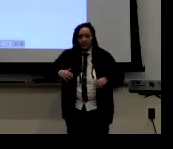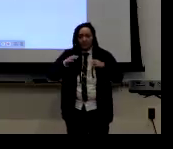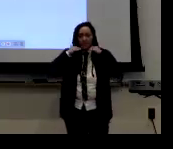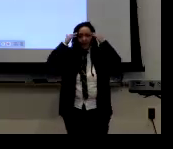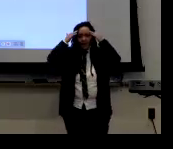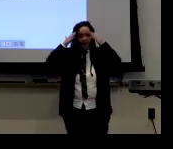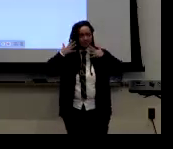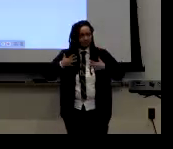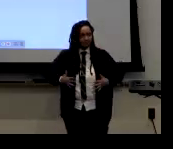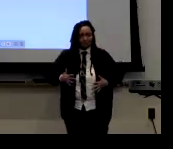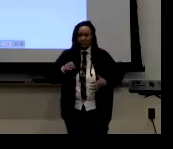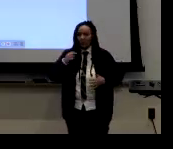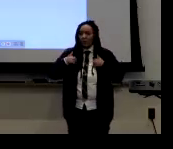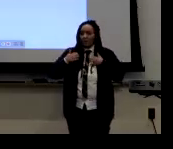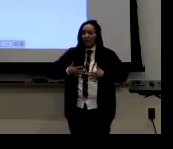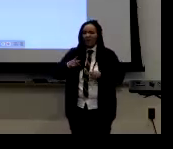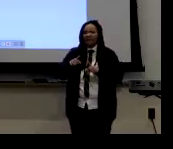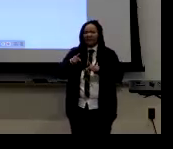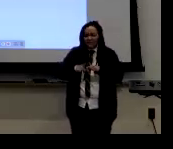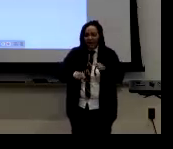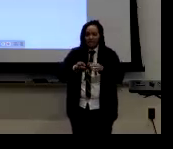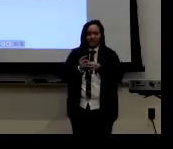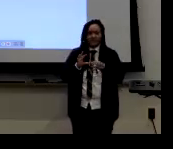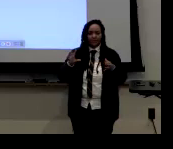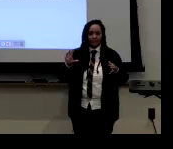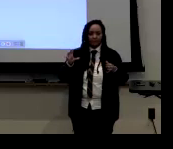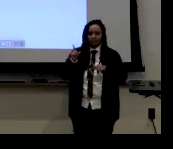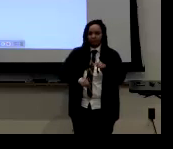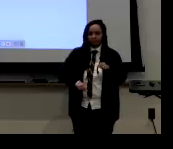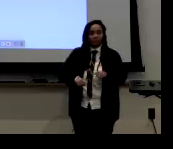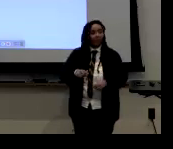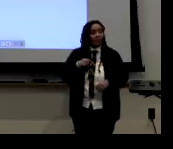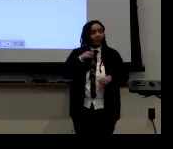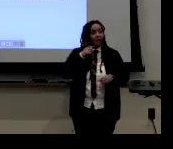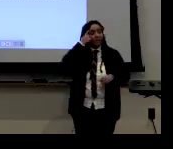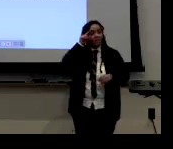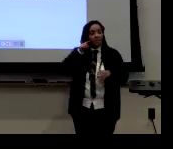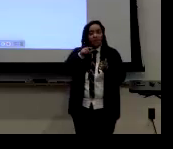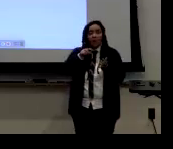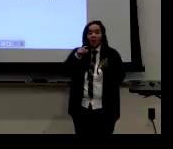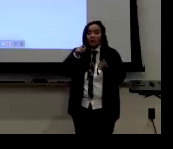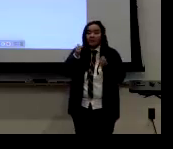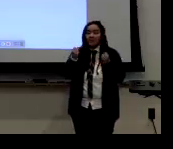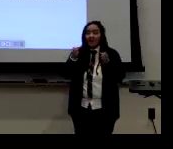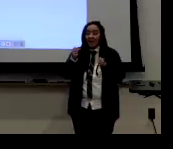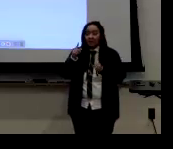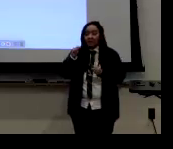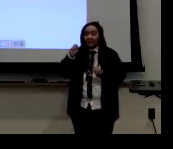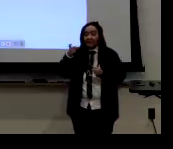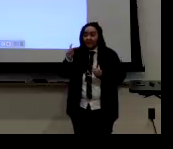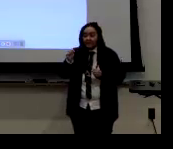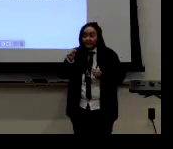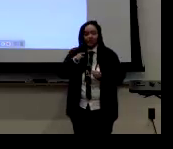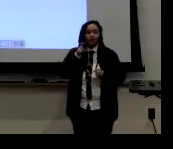your body, the way that you move, your head movements. And so you can't separate your body from the language.